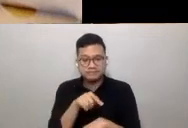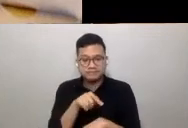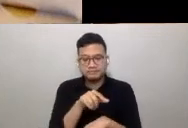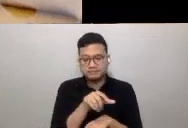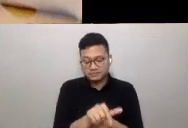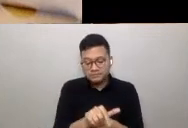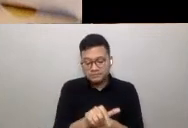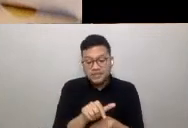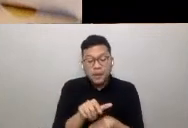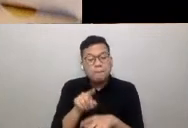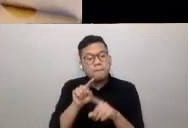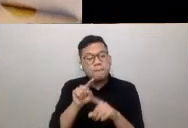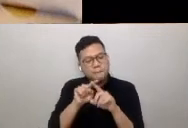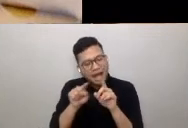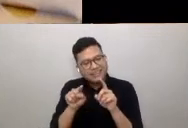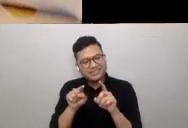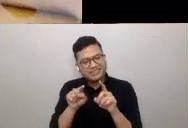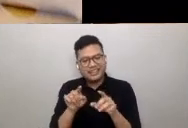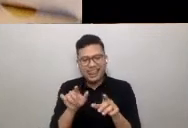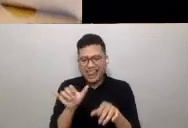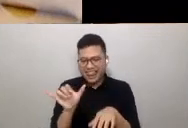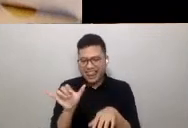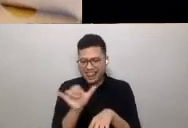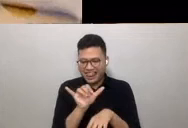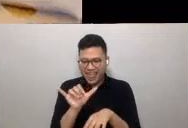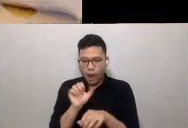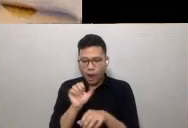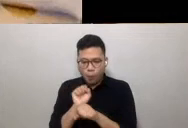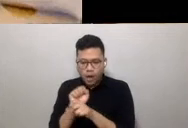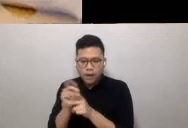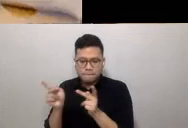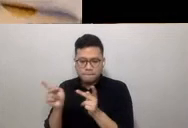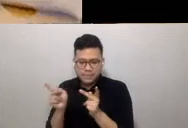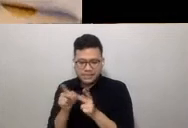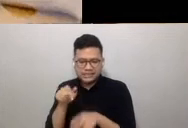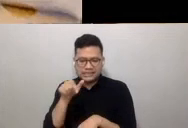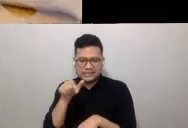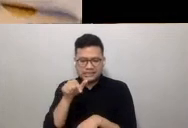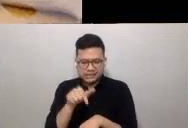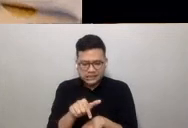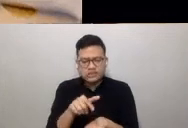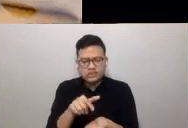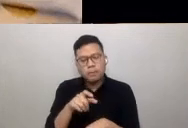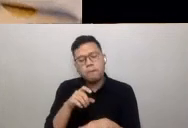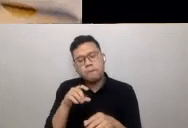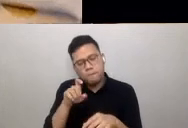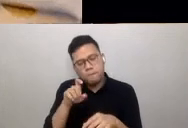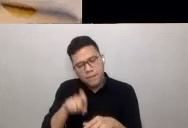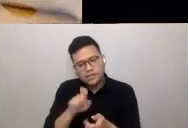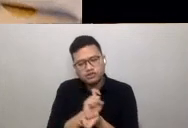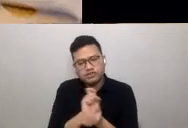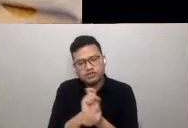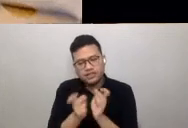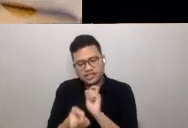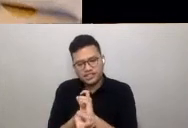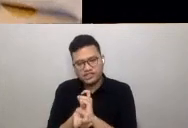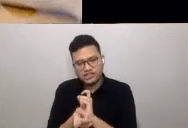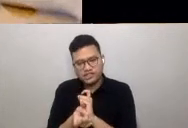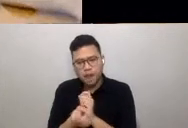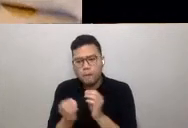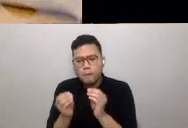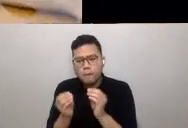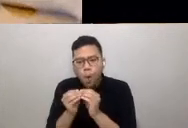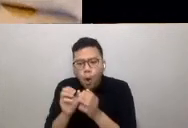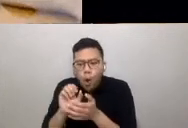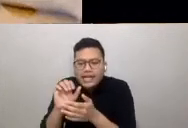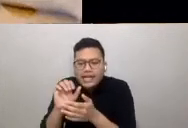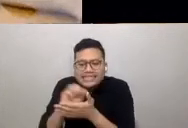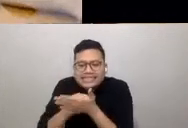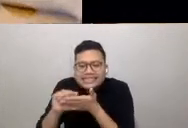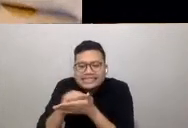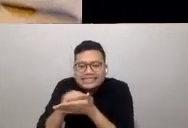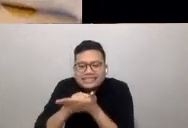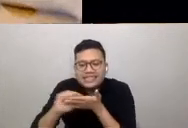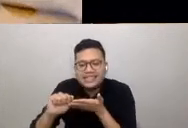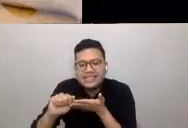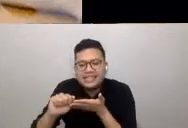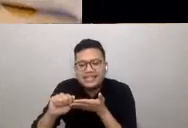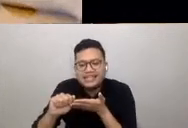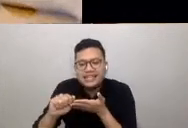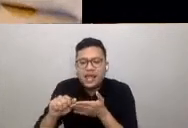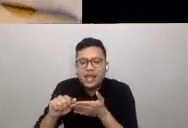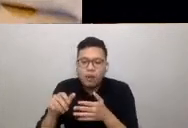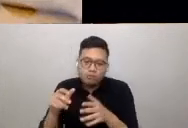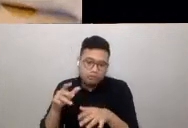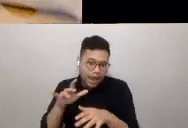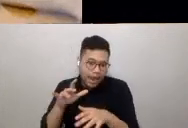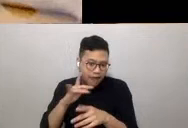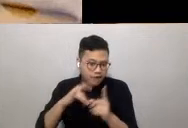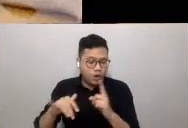need to be tempered. In addition to a more sanitized, de-densified environment, effective containment methods that